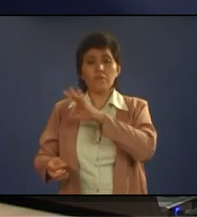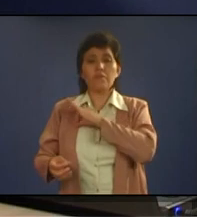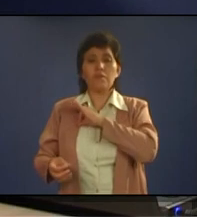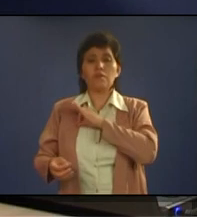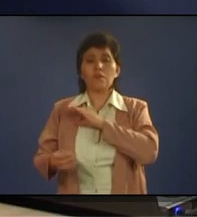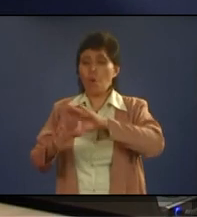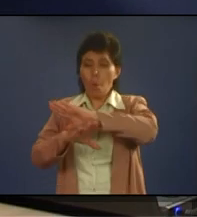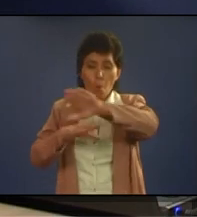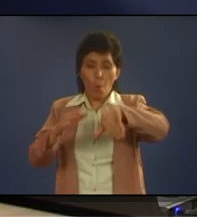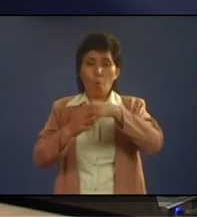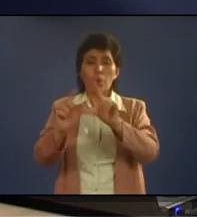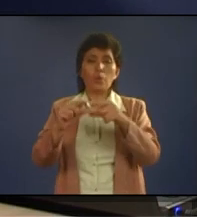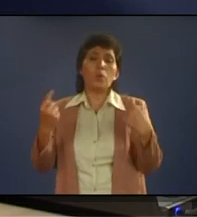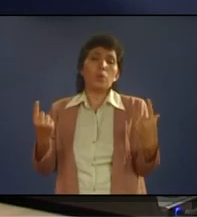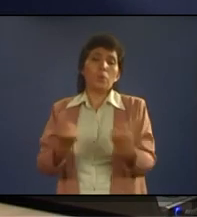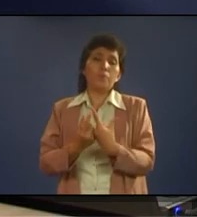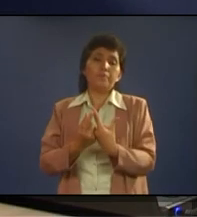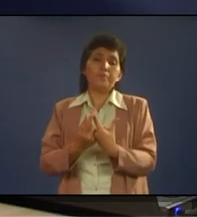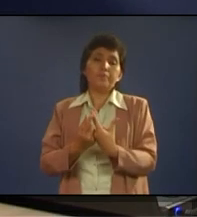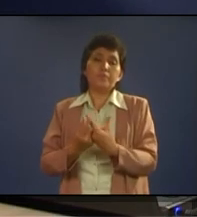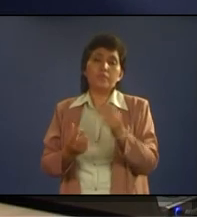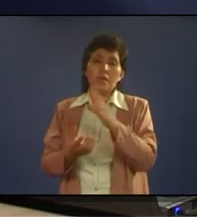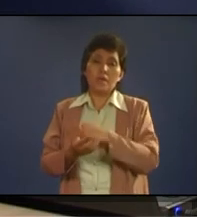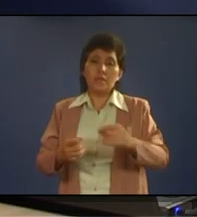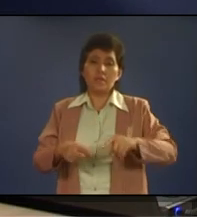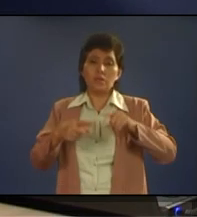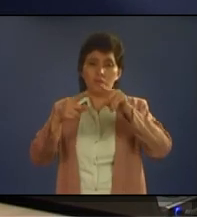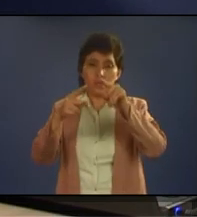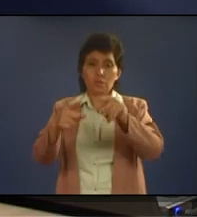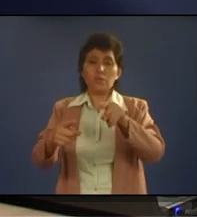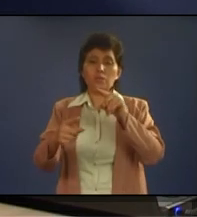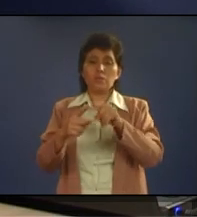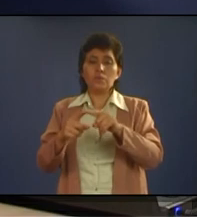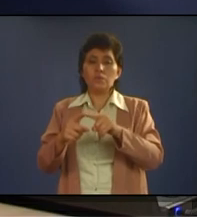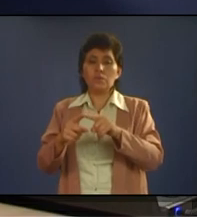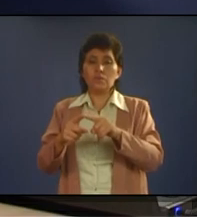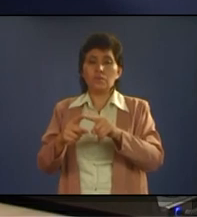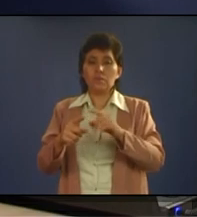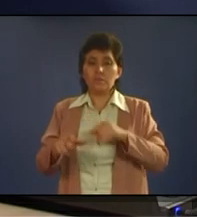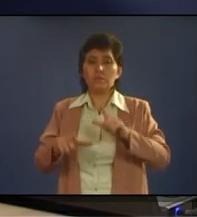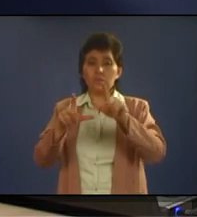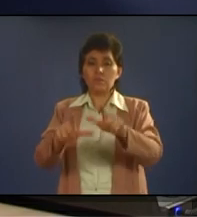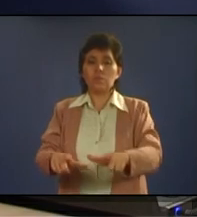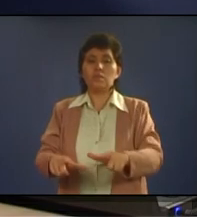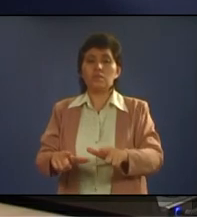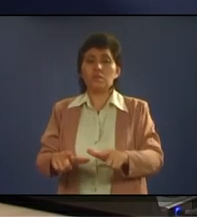and the goals and the visions of the group and just putting themselves last and that makes them first okay okay